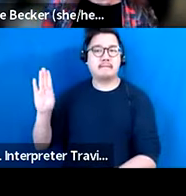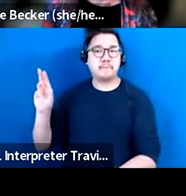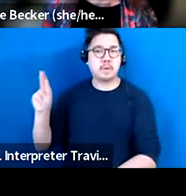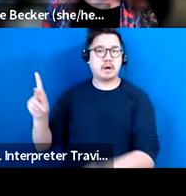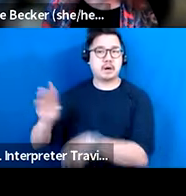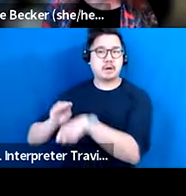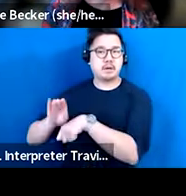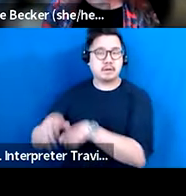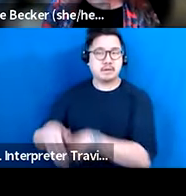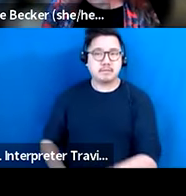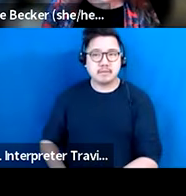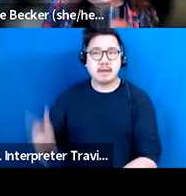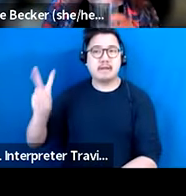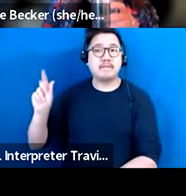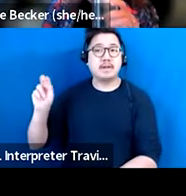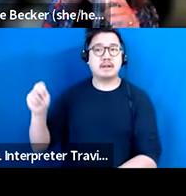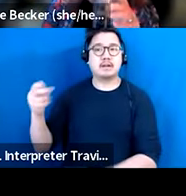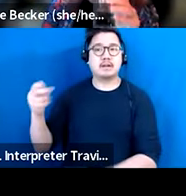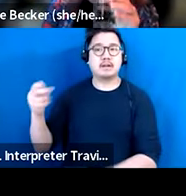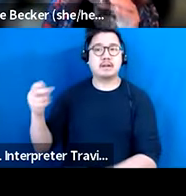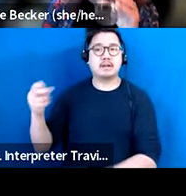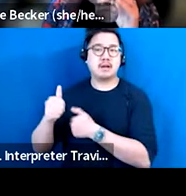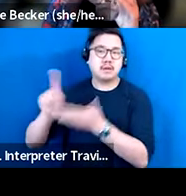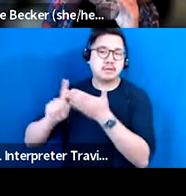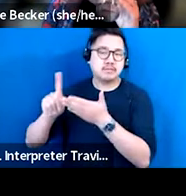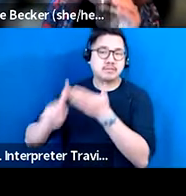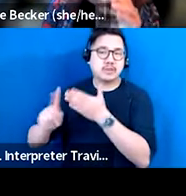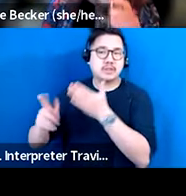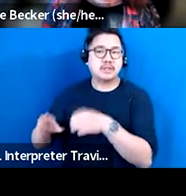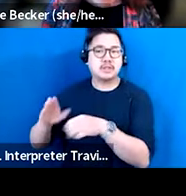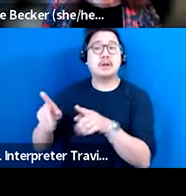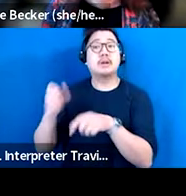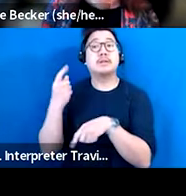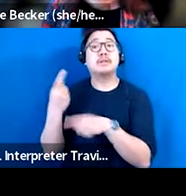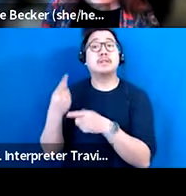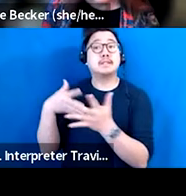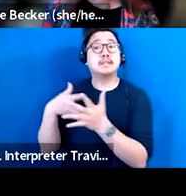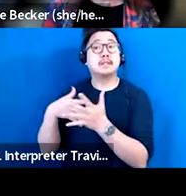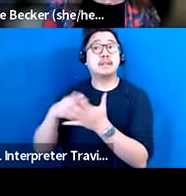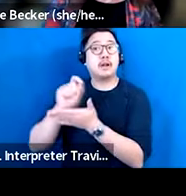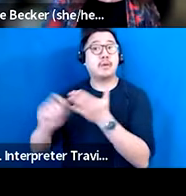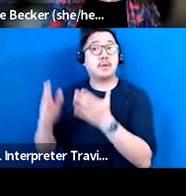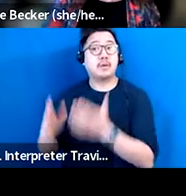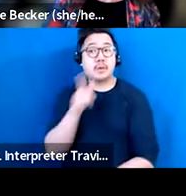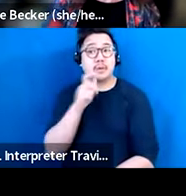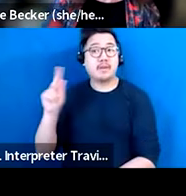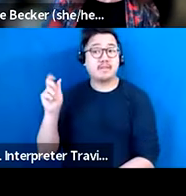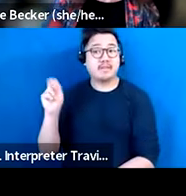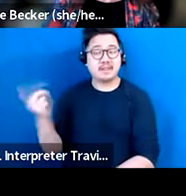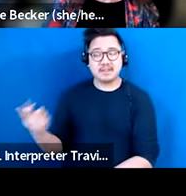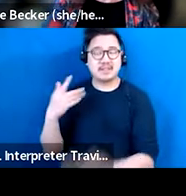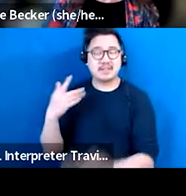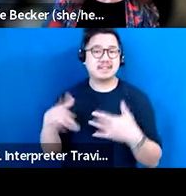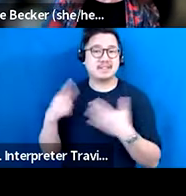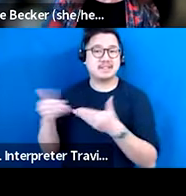Burke and Vivian were the primary consultants on the study, and Vivian was the study's author. We are thrilled to have her here today to